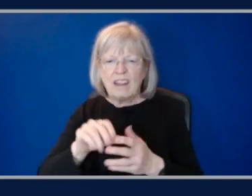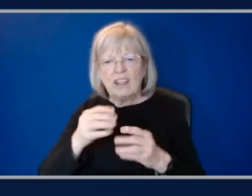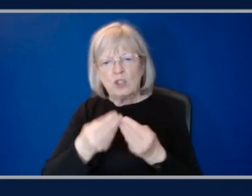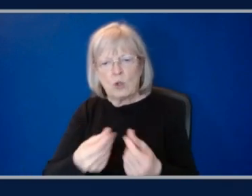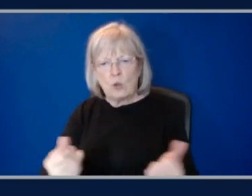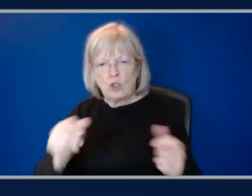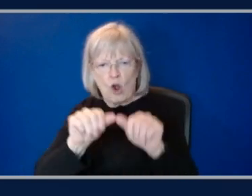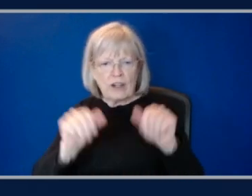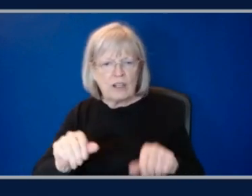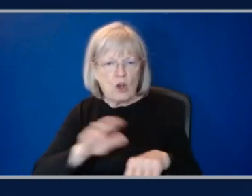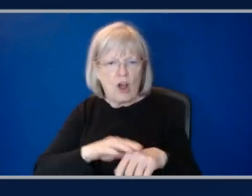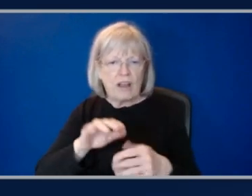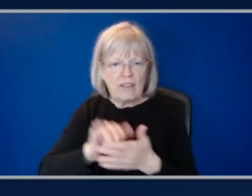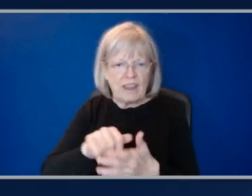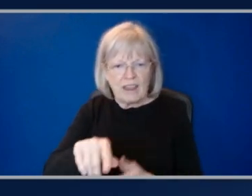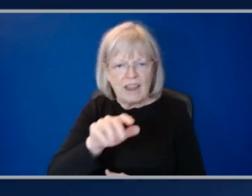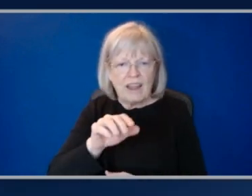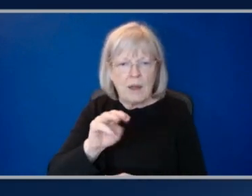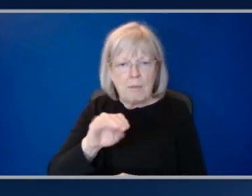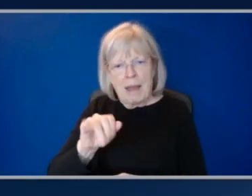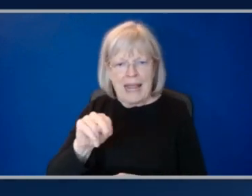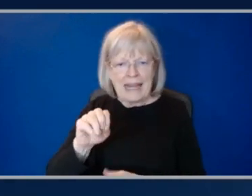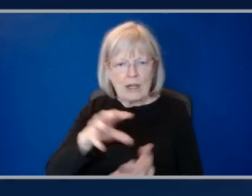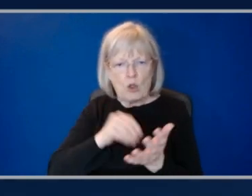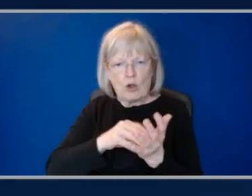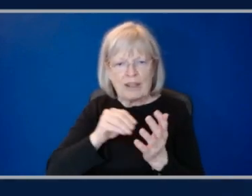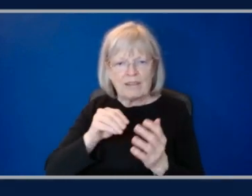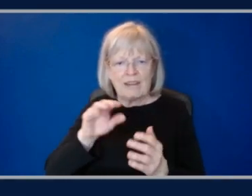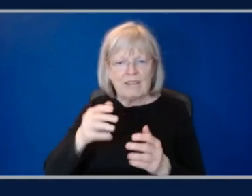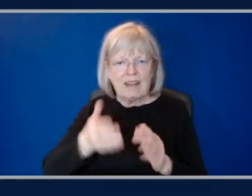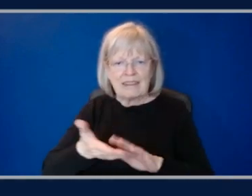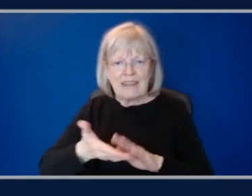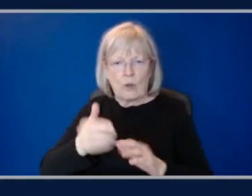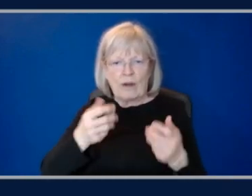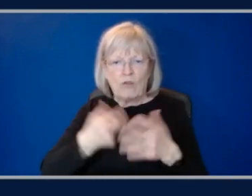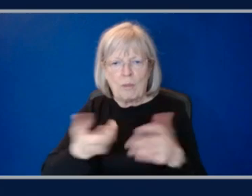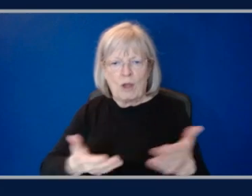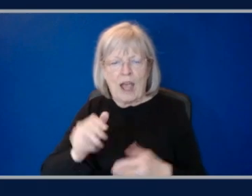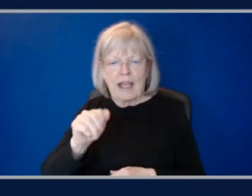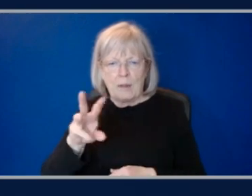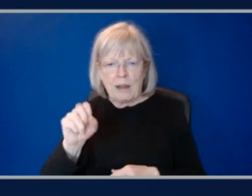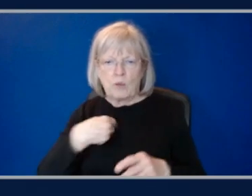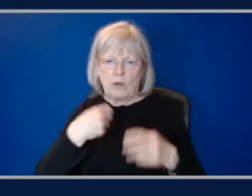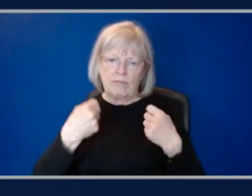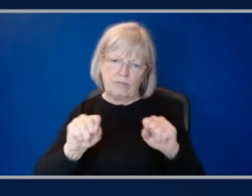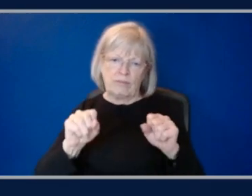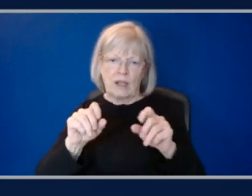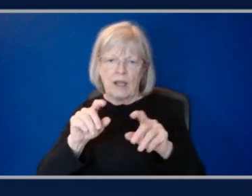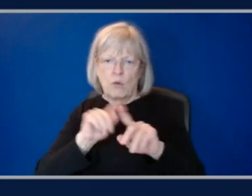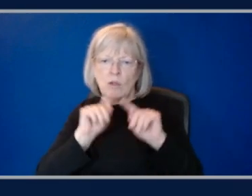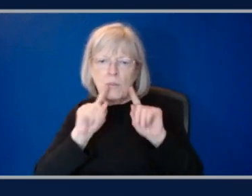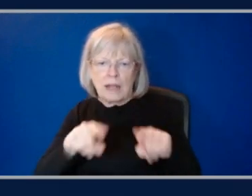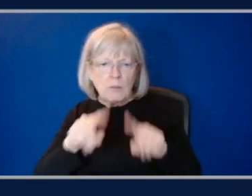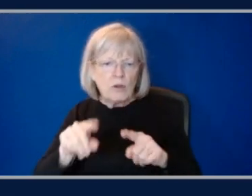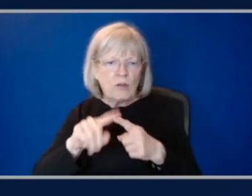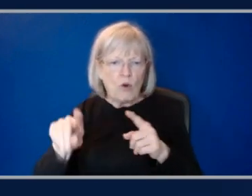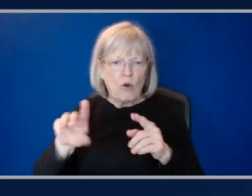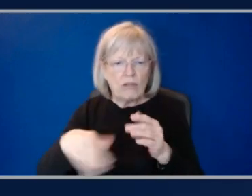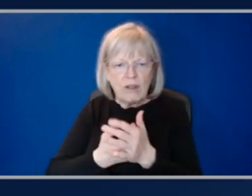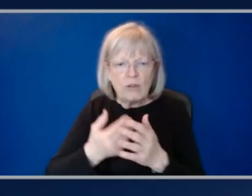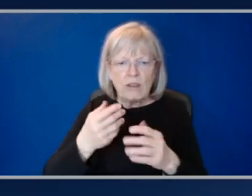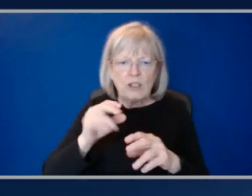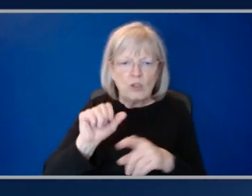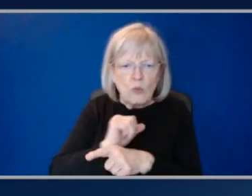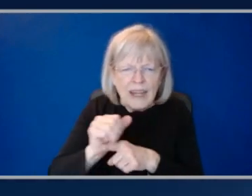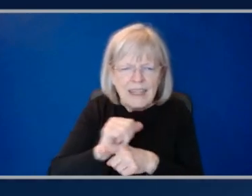here at AWS. We're the team responsible for both Trainium and Inferentia and helping to onboard our customers' models and optimize them to run on our custom-built